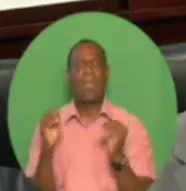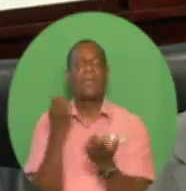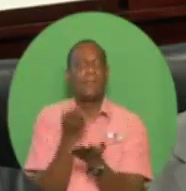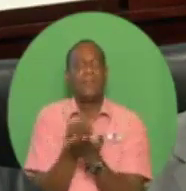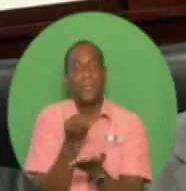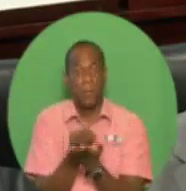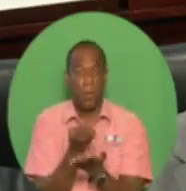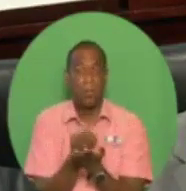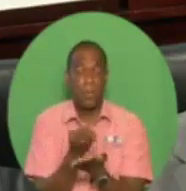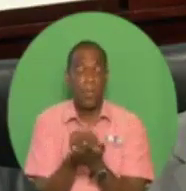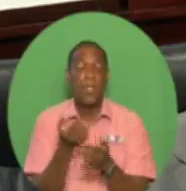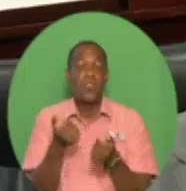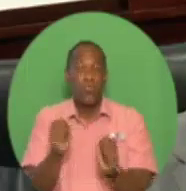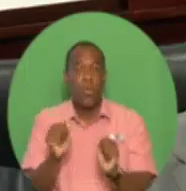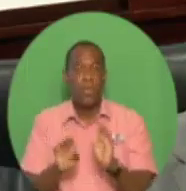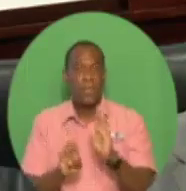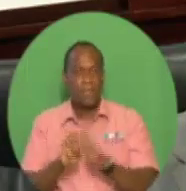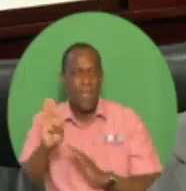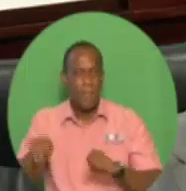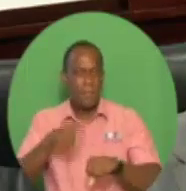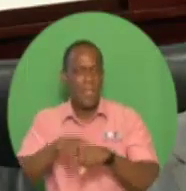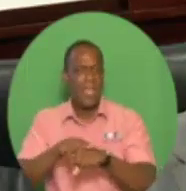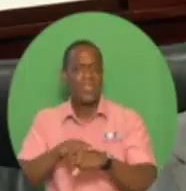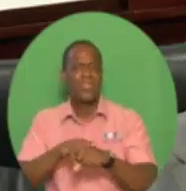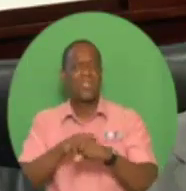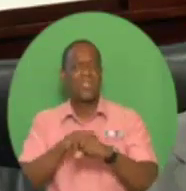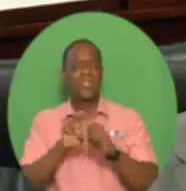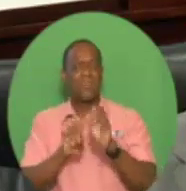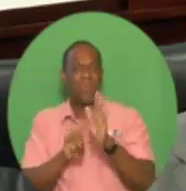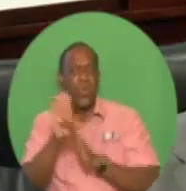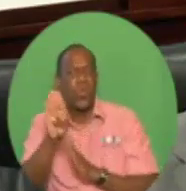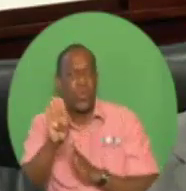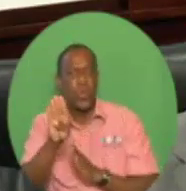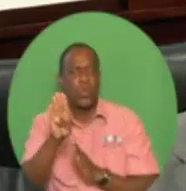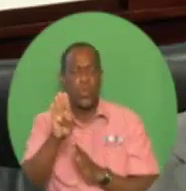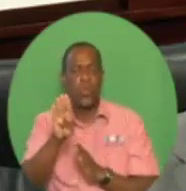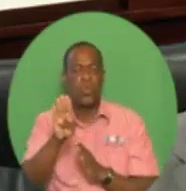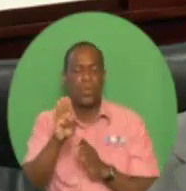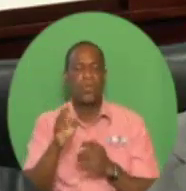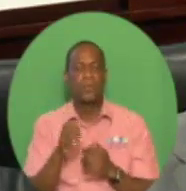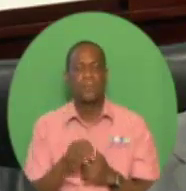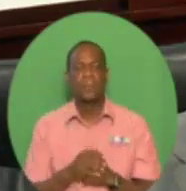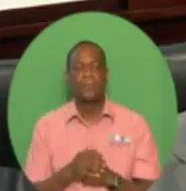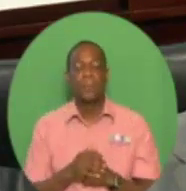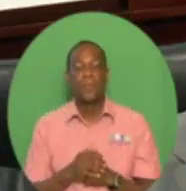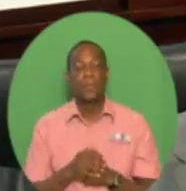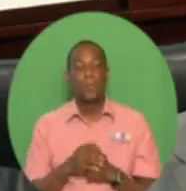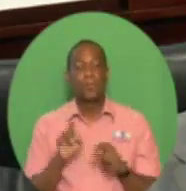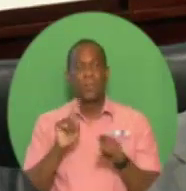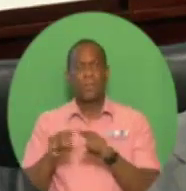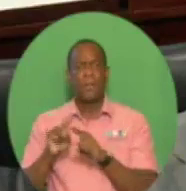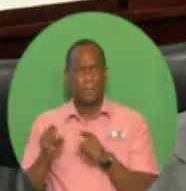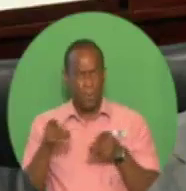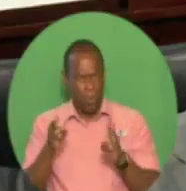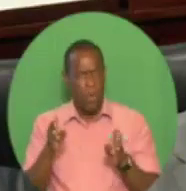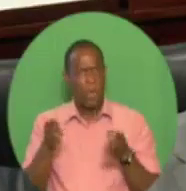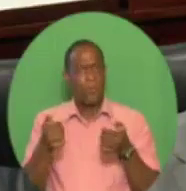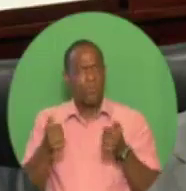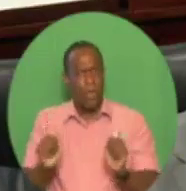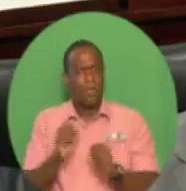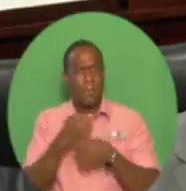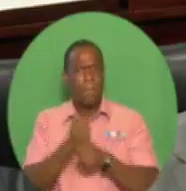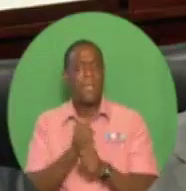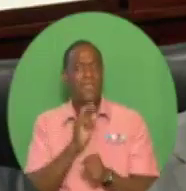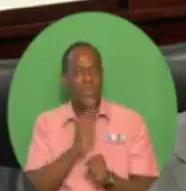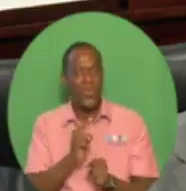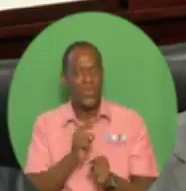true national development. In pursuing these objectives, we sought to ensure that the collective public good and the national